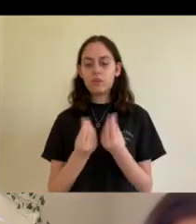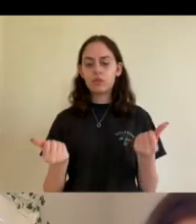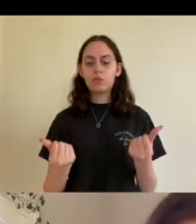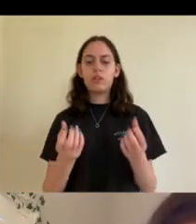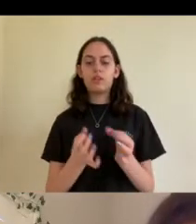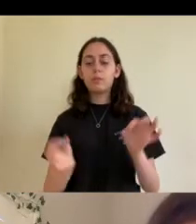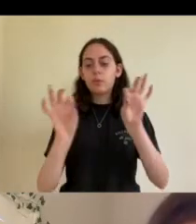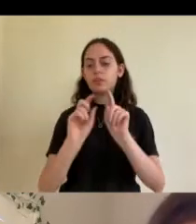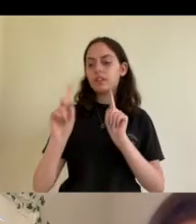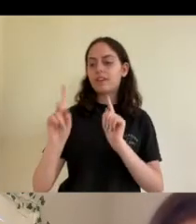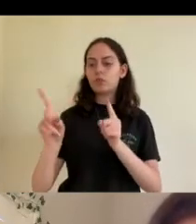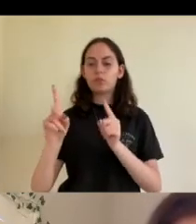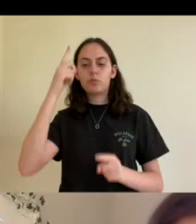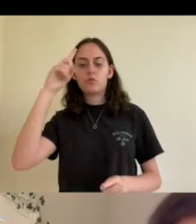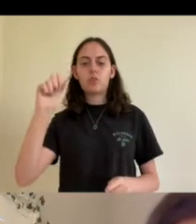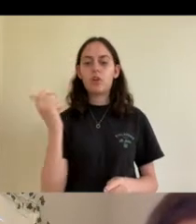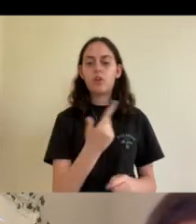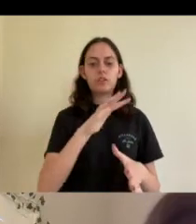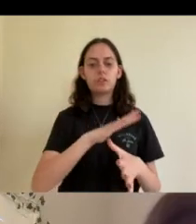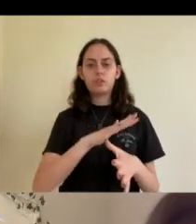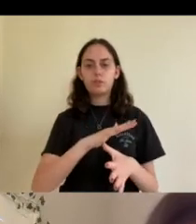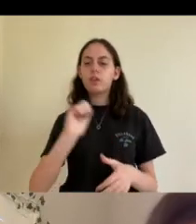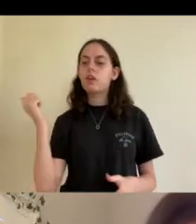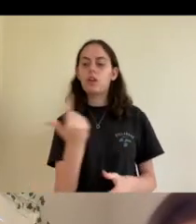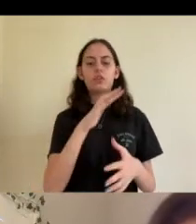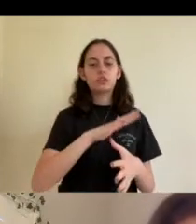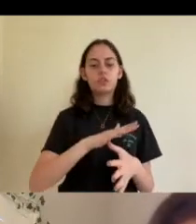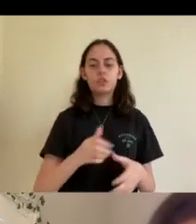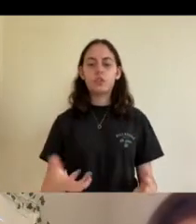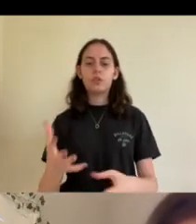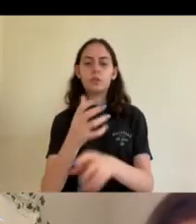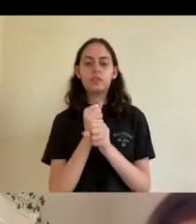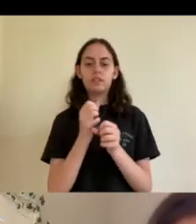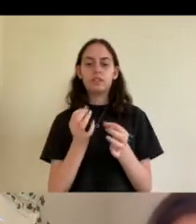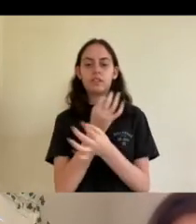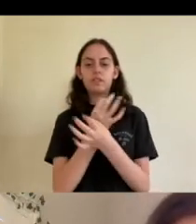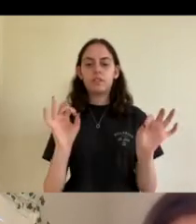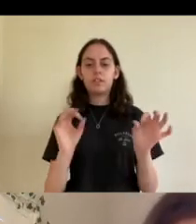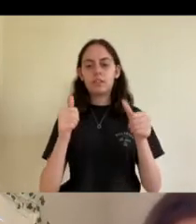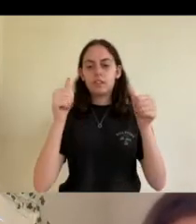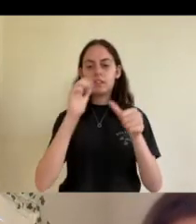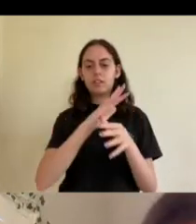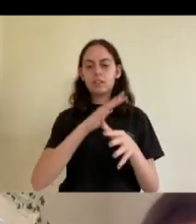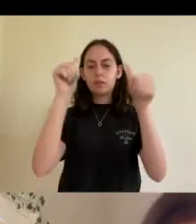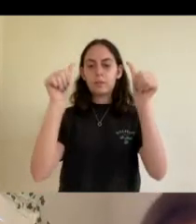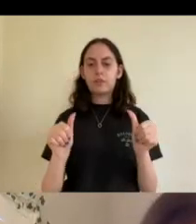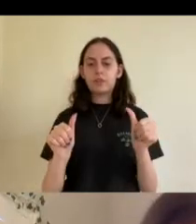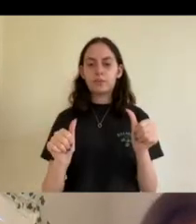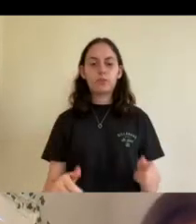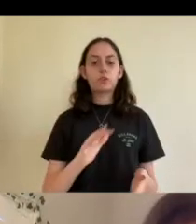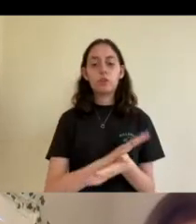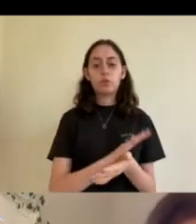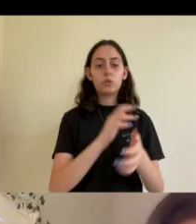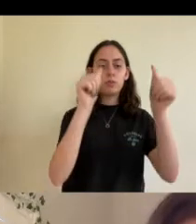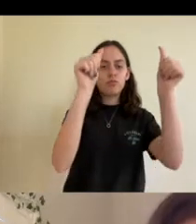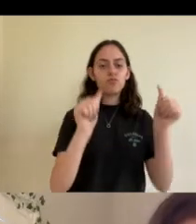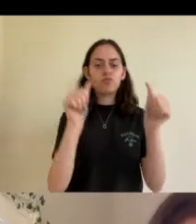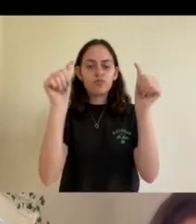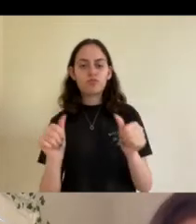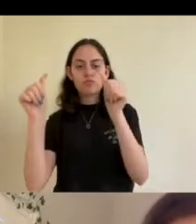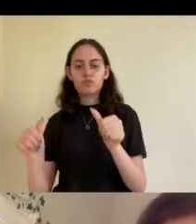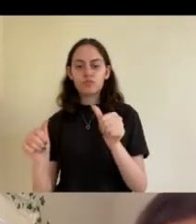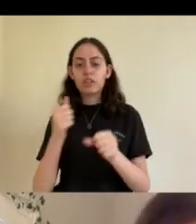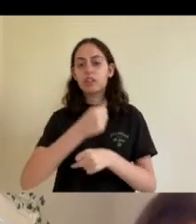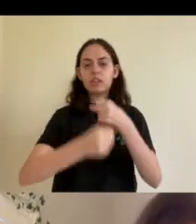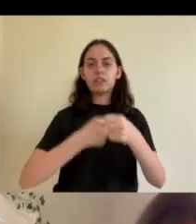are some important announcements for all seniors every senior gets a free senior banner they will be